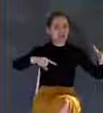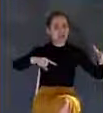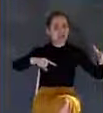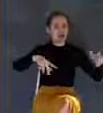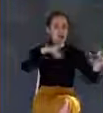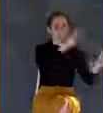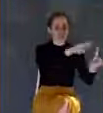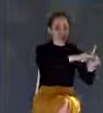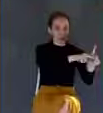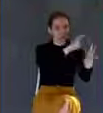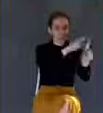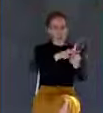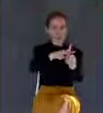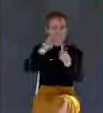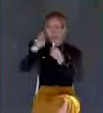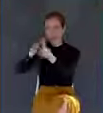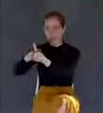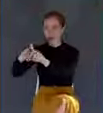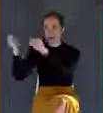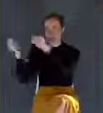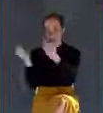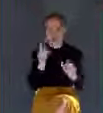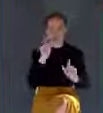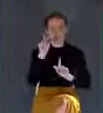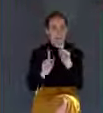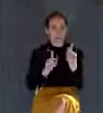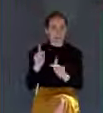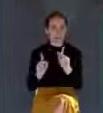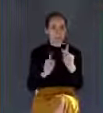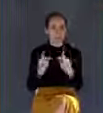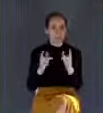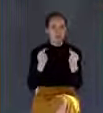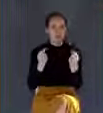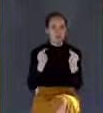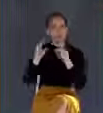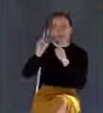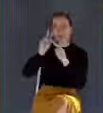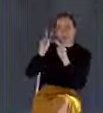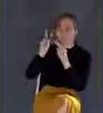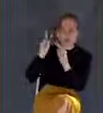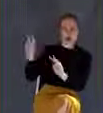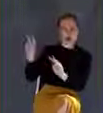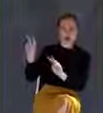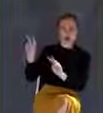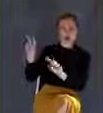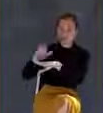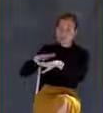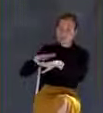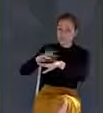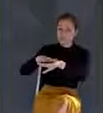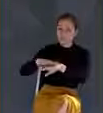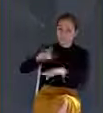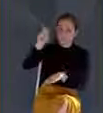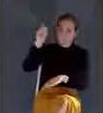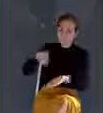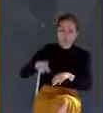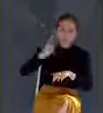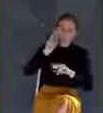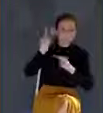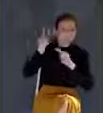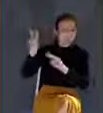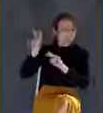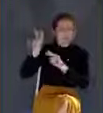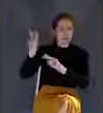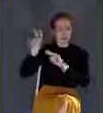to all. Watch. Watch. You better watch. You better